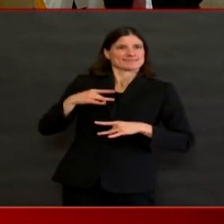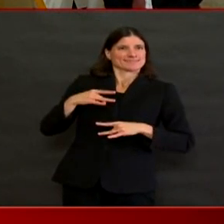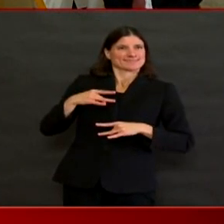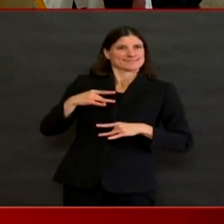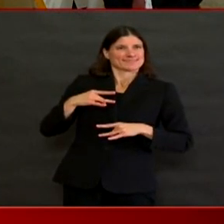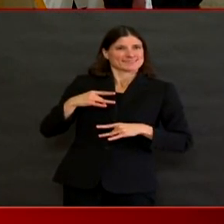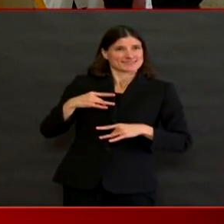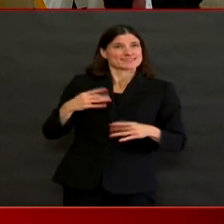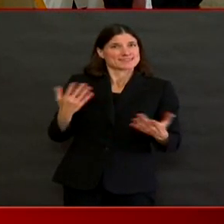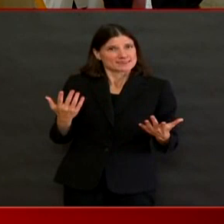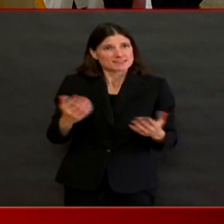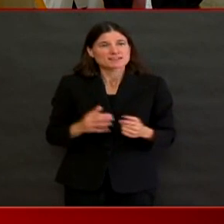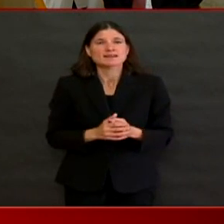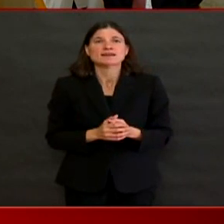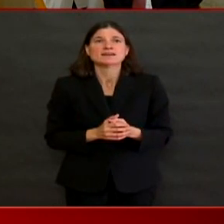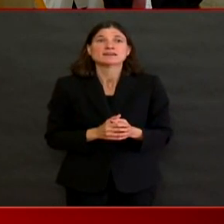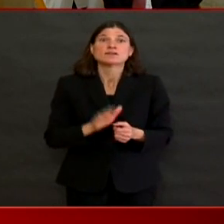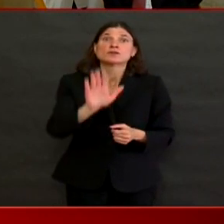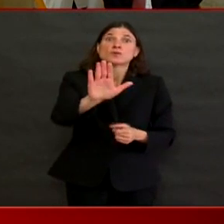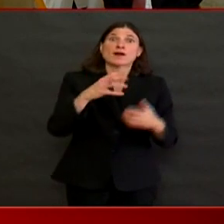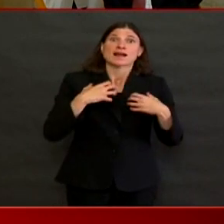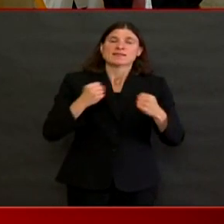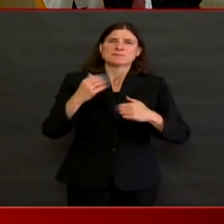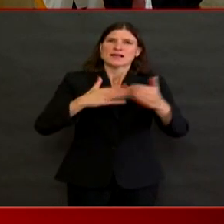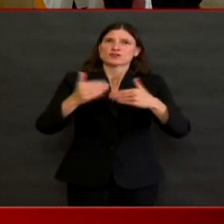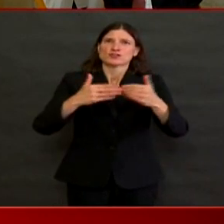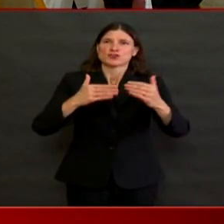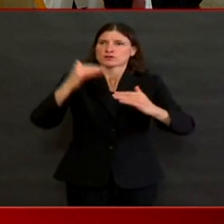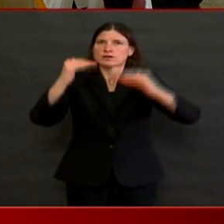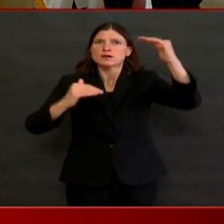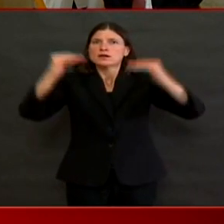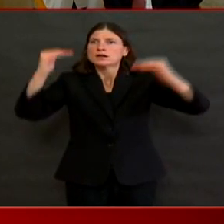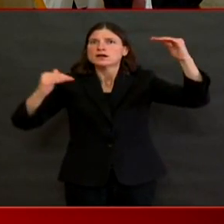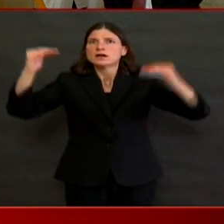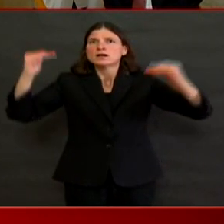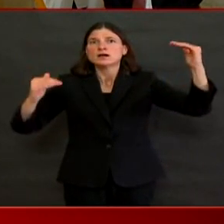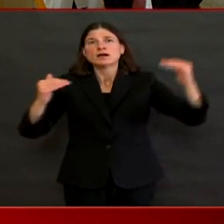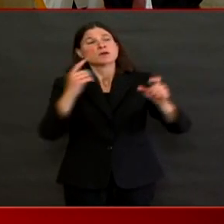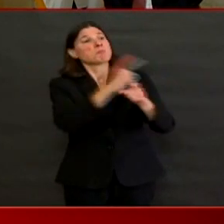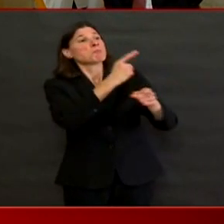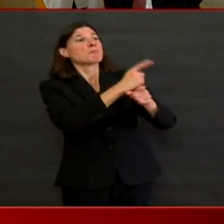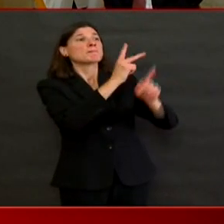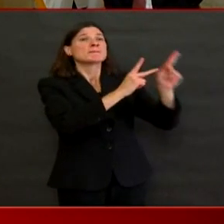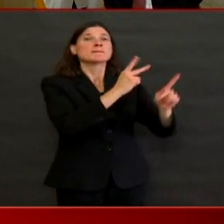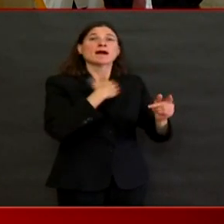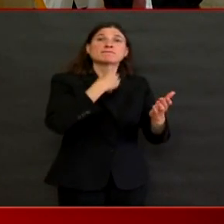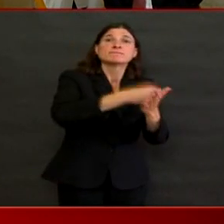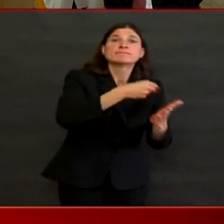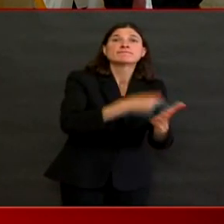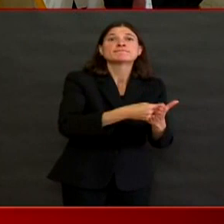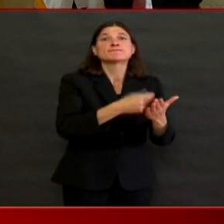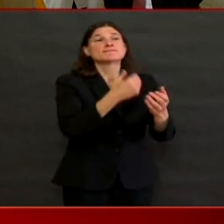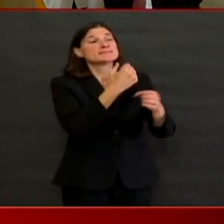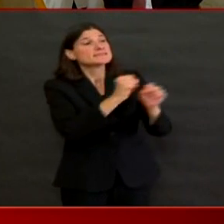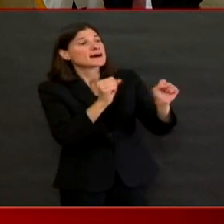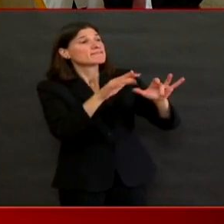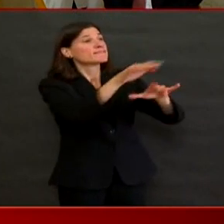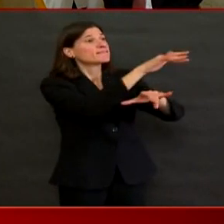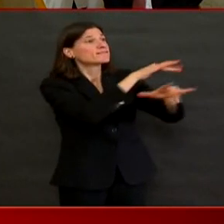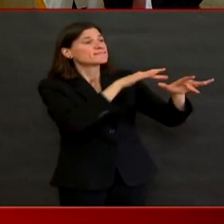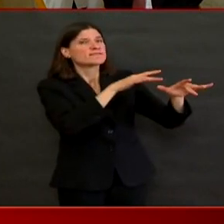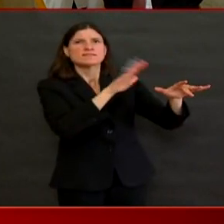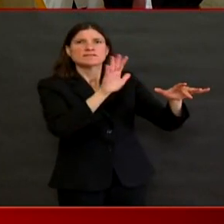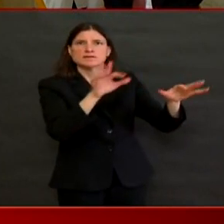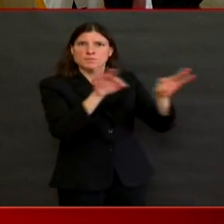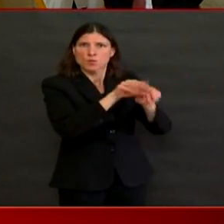zip codes can lead to differences in outcomes. When we have stressed situations